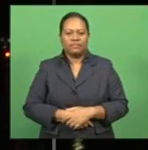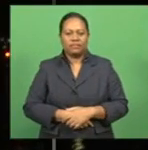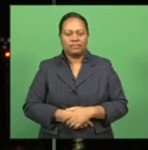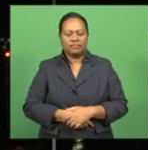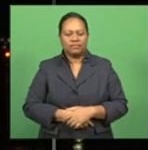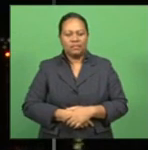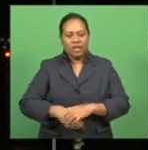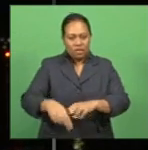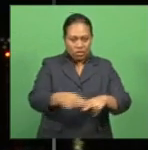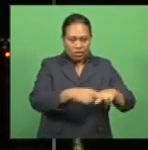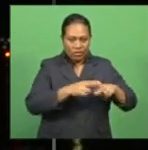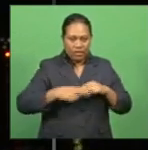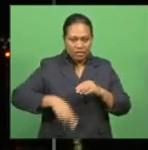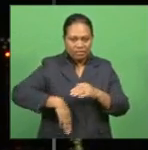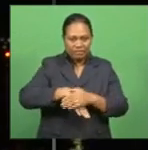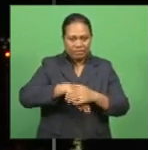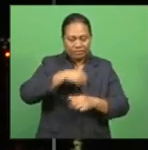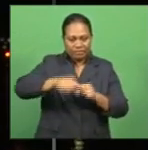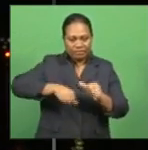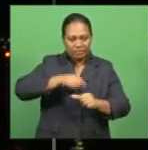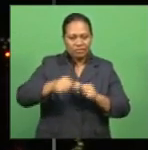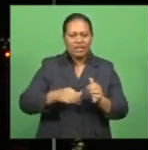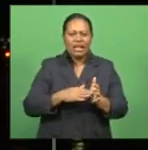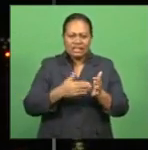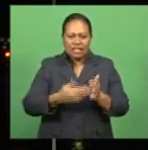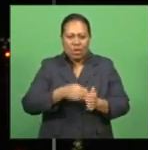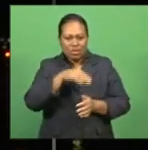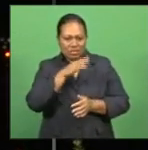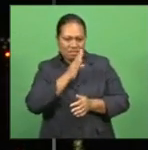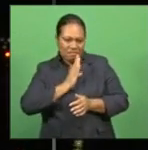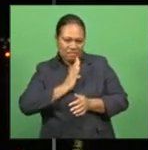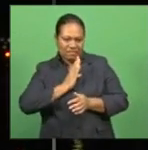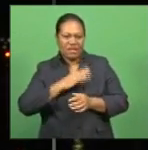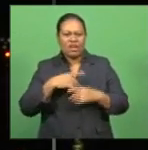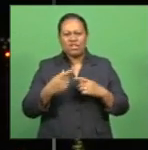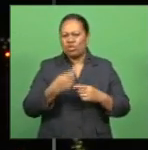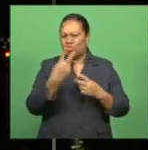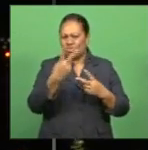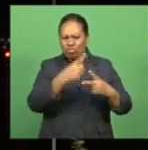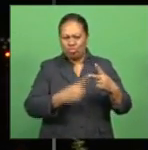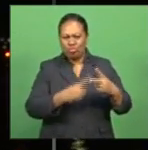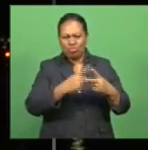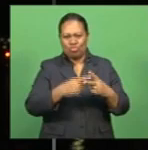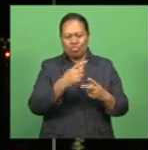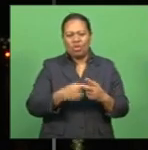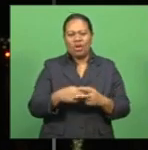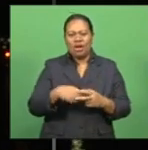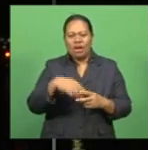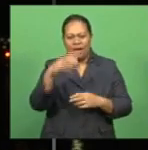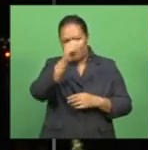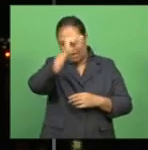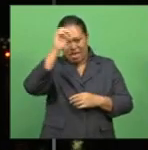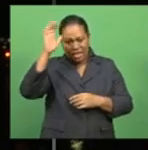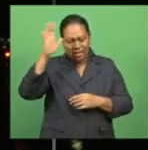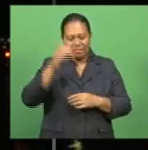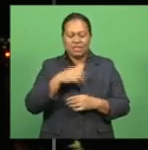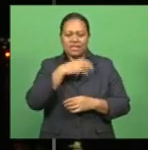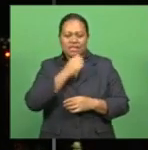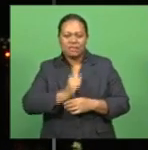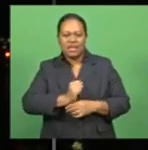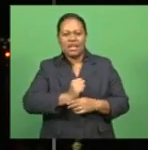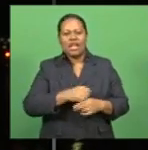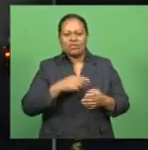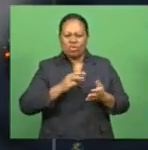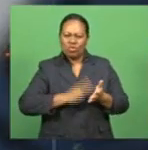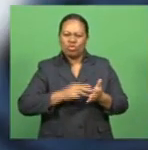The Fiji Football Association is mourning the loss of two great football legends, Mitielli Turanganikelli and Chochi